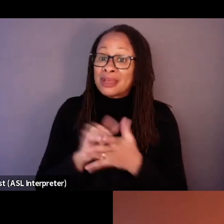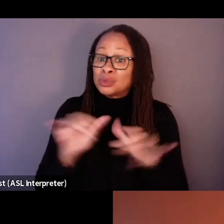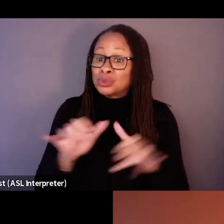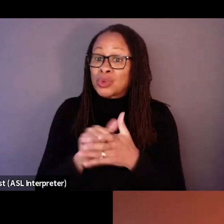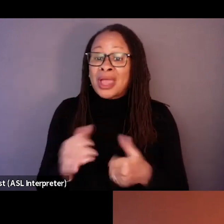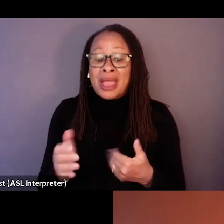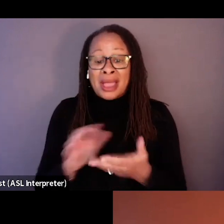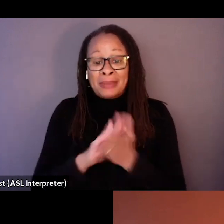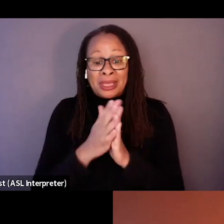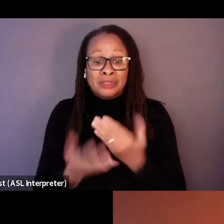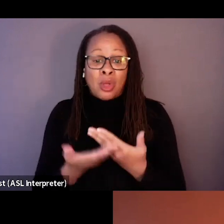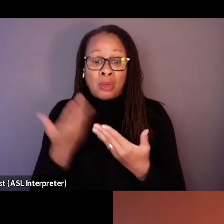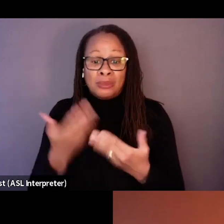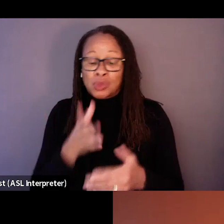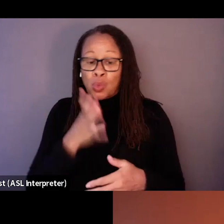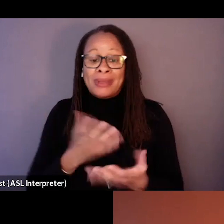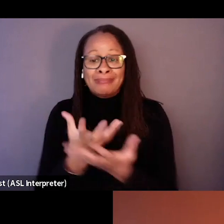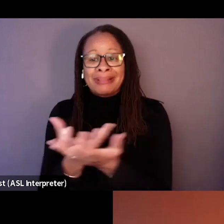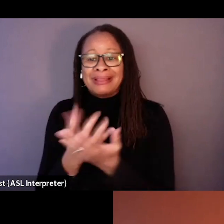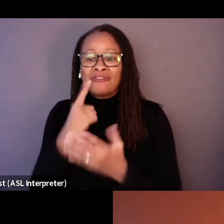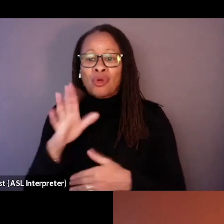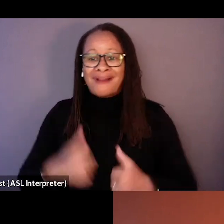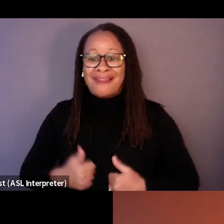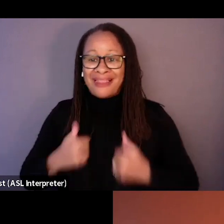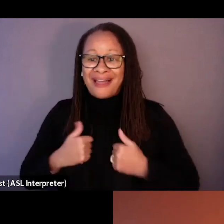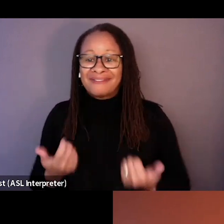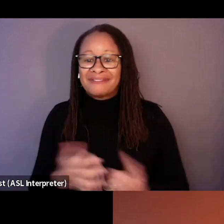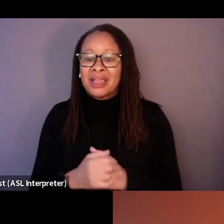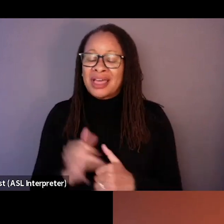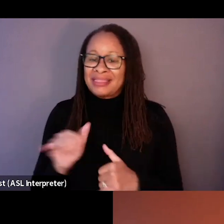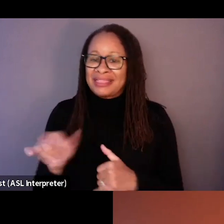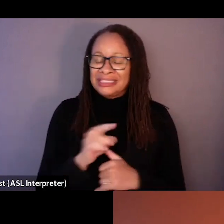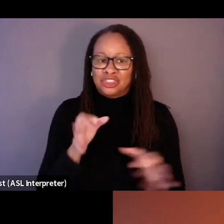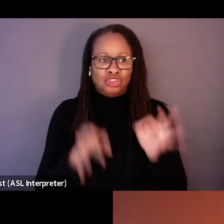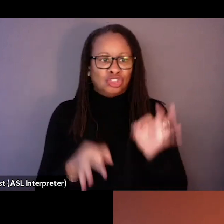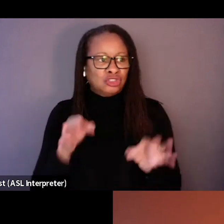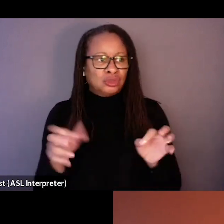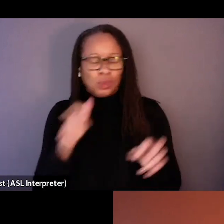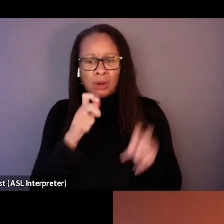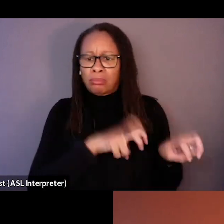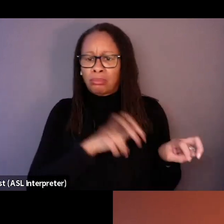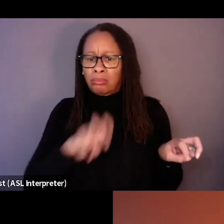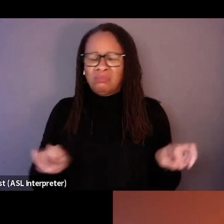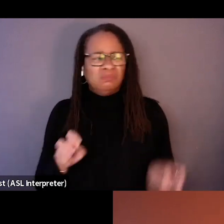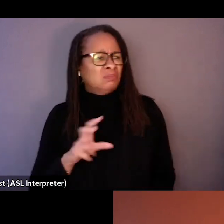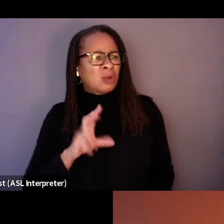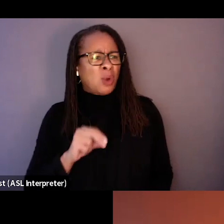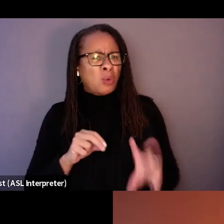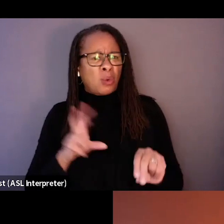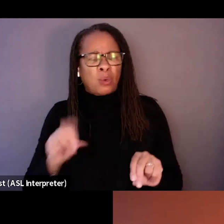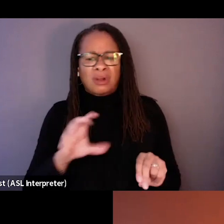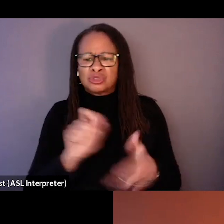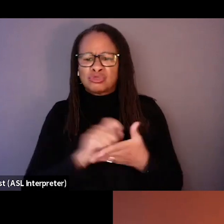a woman pleading for her life. Right. These implacable judges who were like, no, it is,